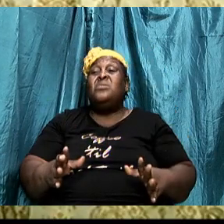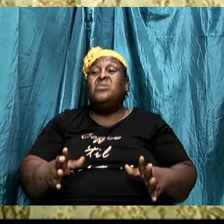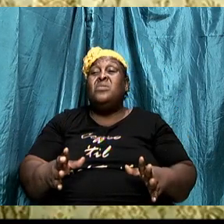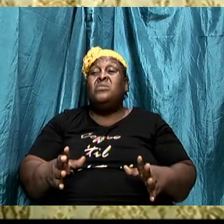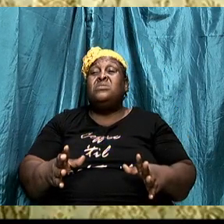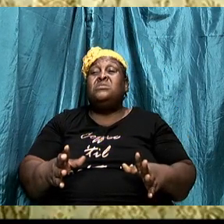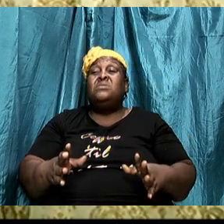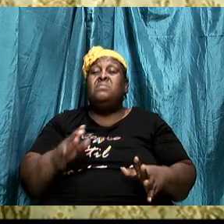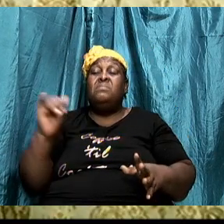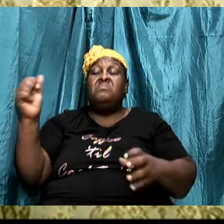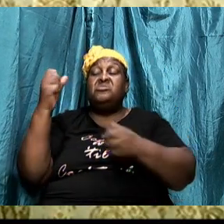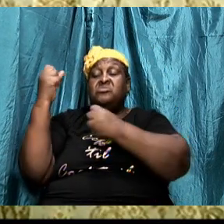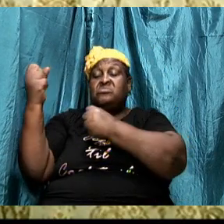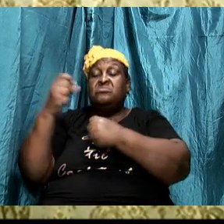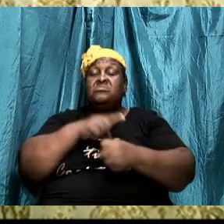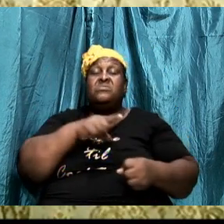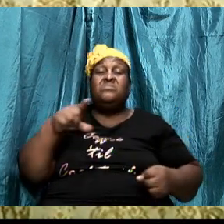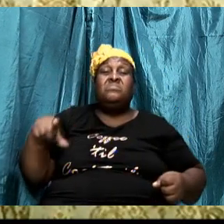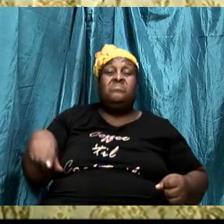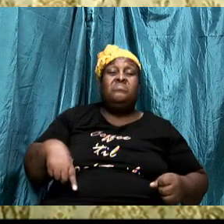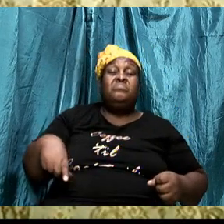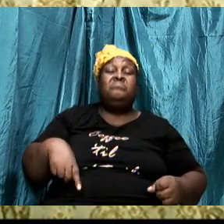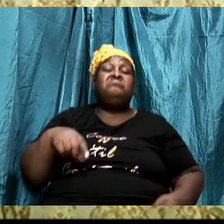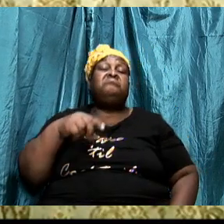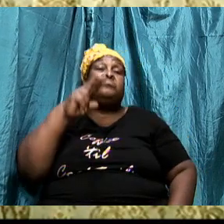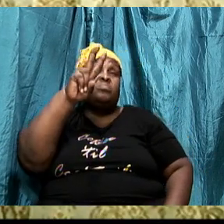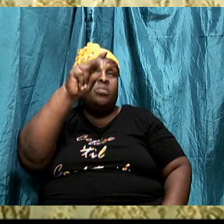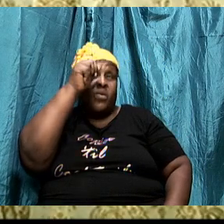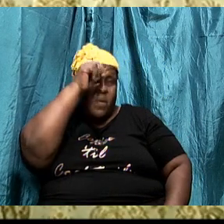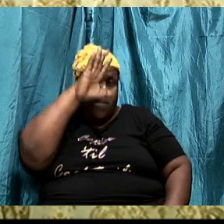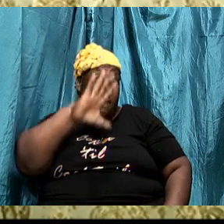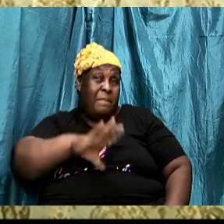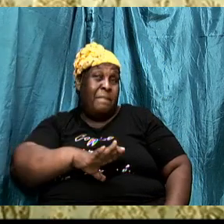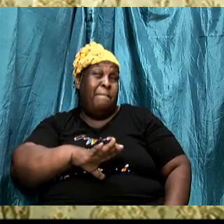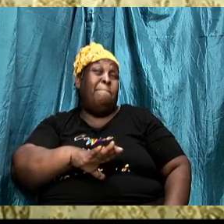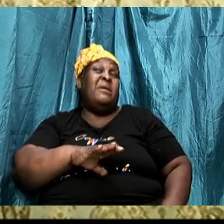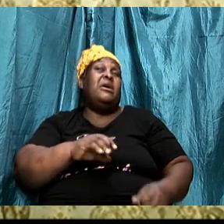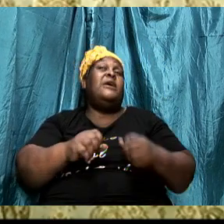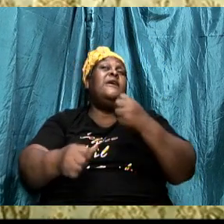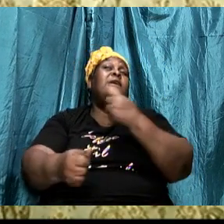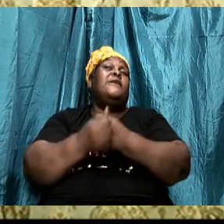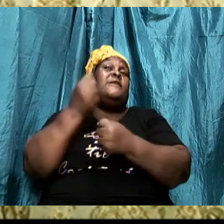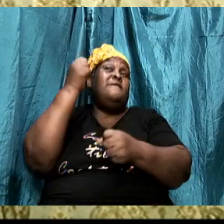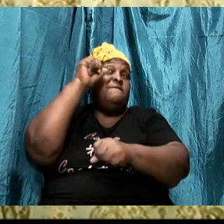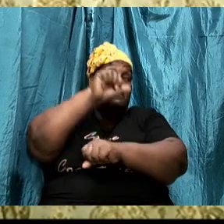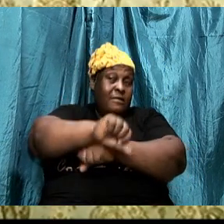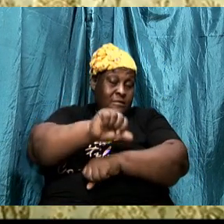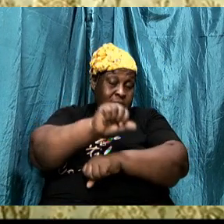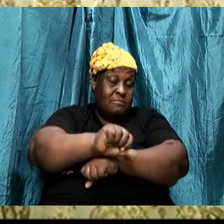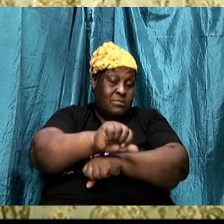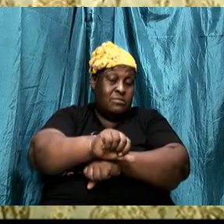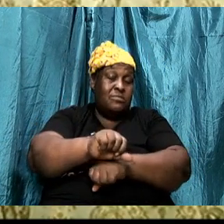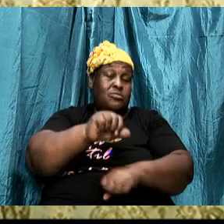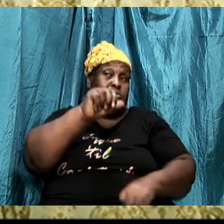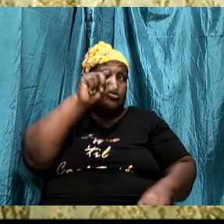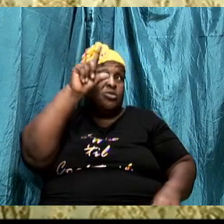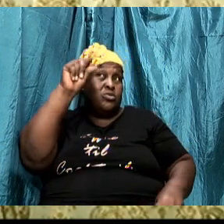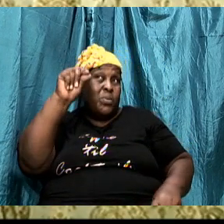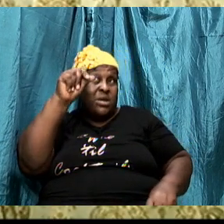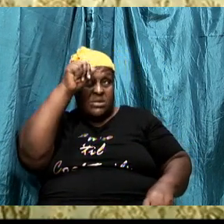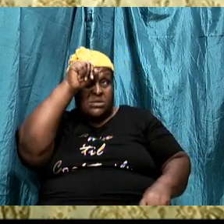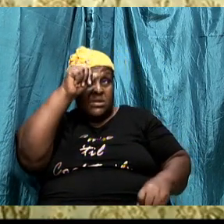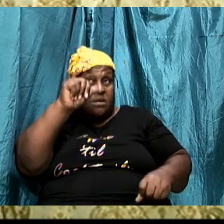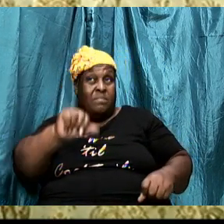identifying that it's not because of their own strength. They defeated 20 by identifying